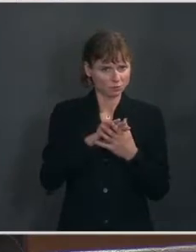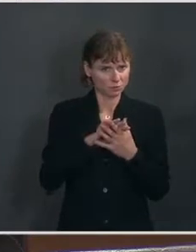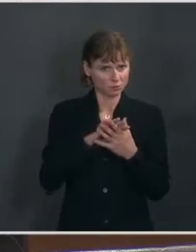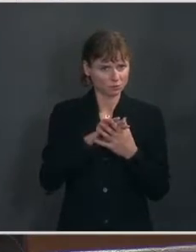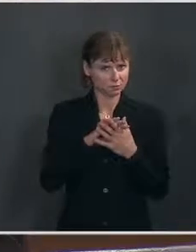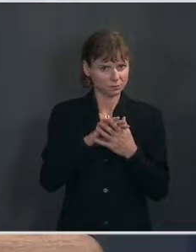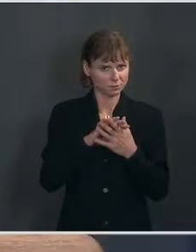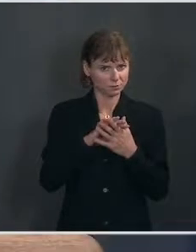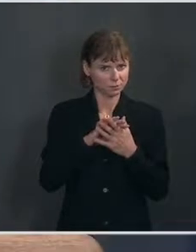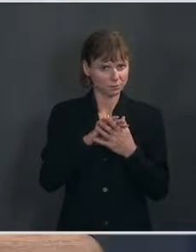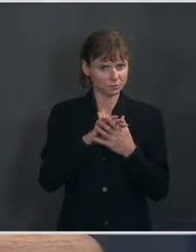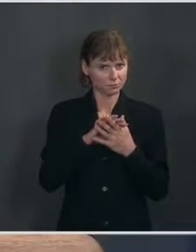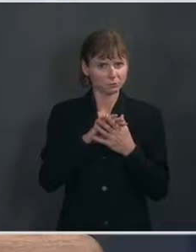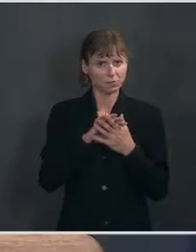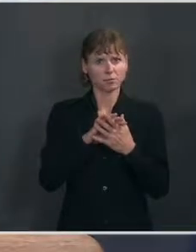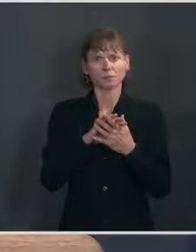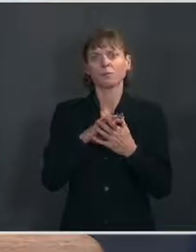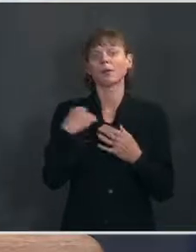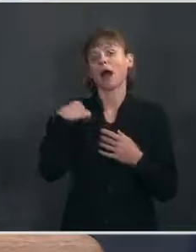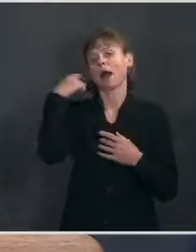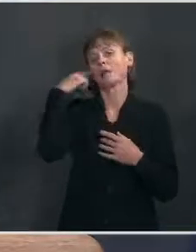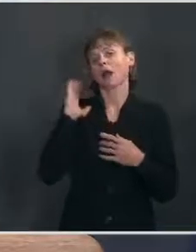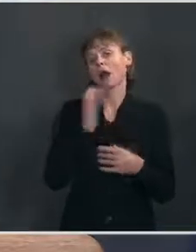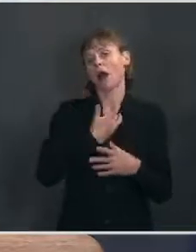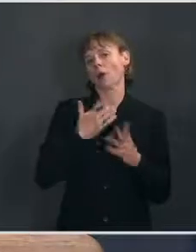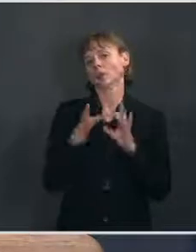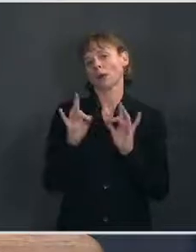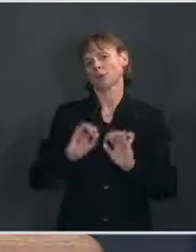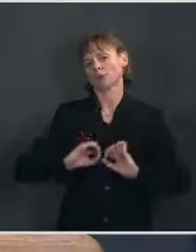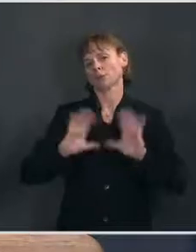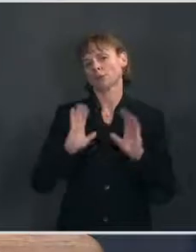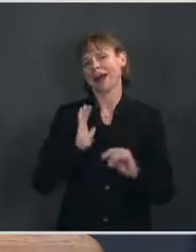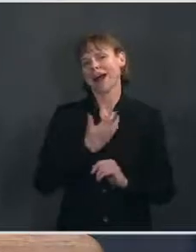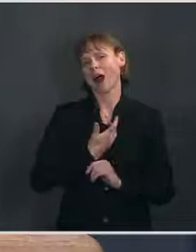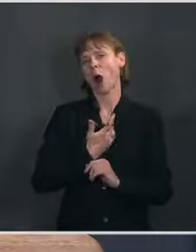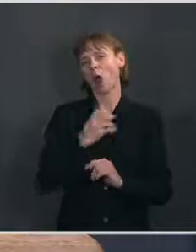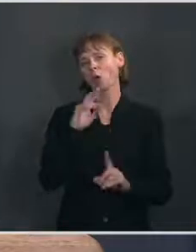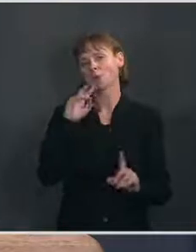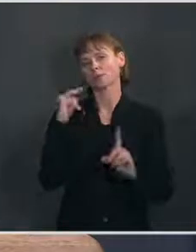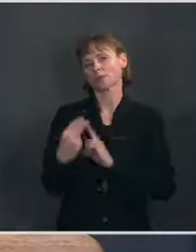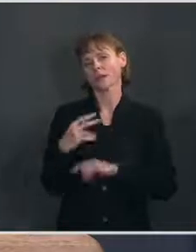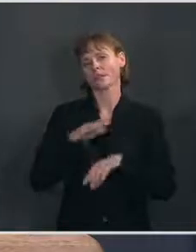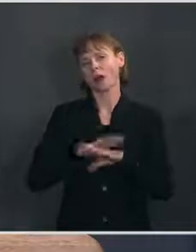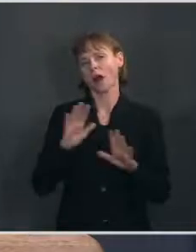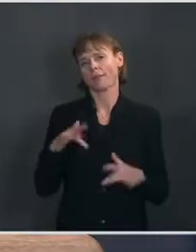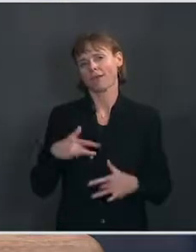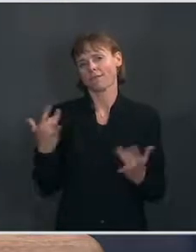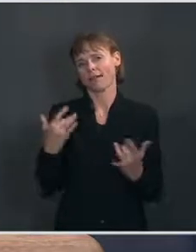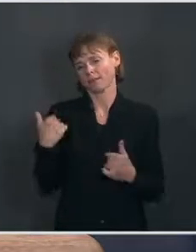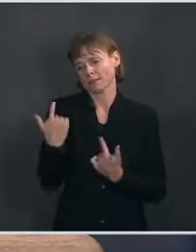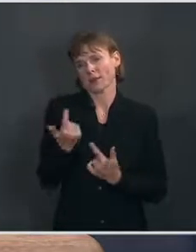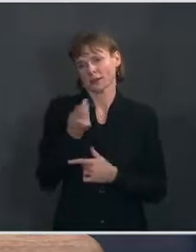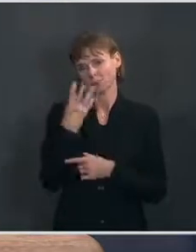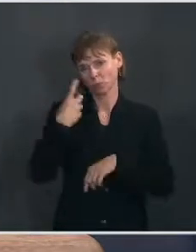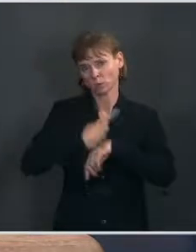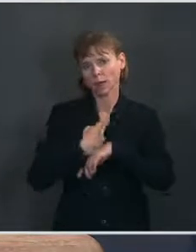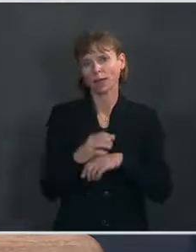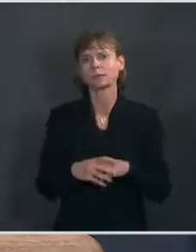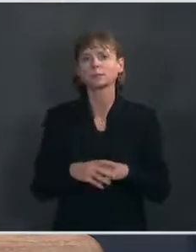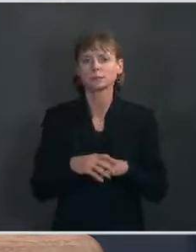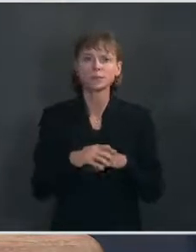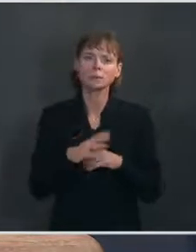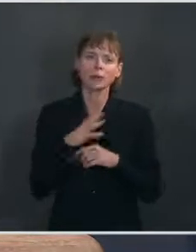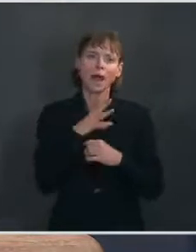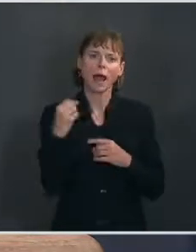in Burma? Ms. Well, I think our statement makes clear what our view is on the events of the last few days and where we stand